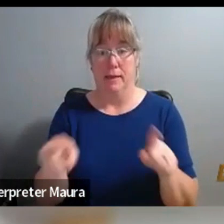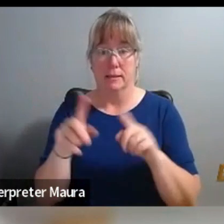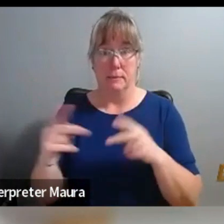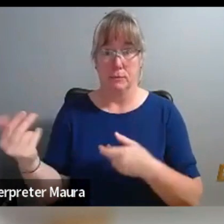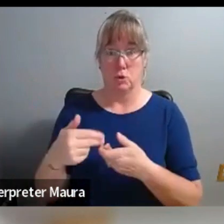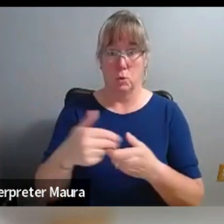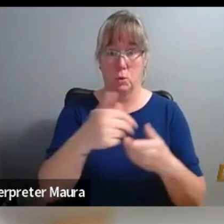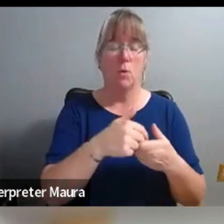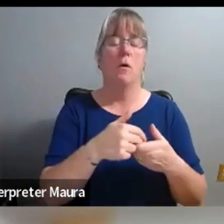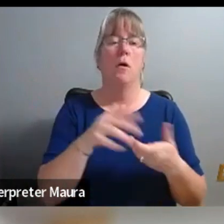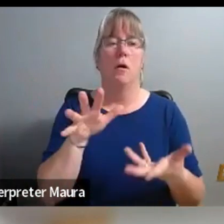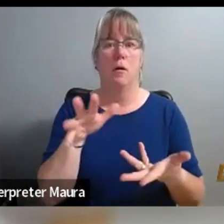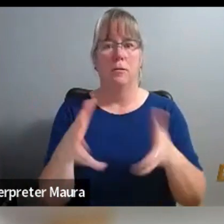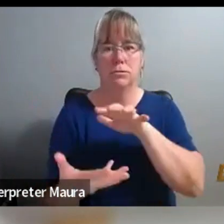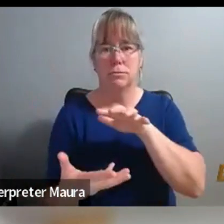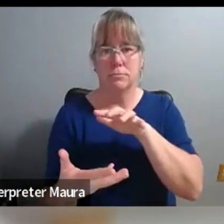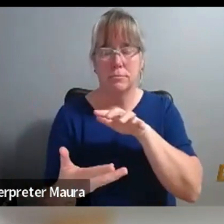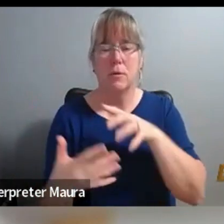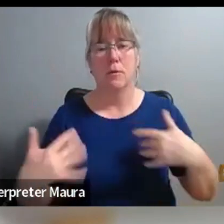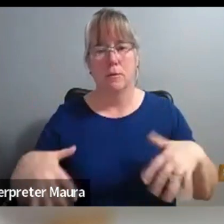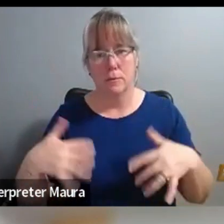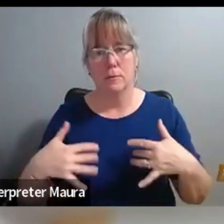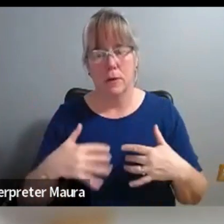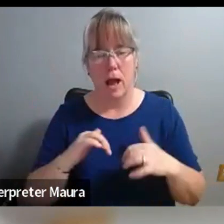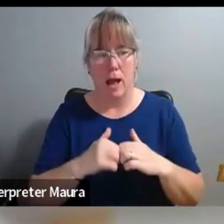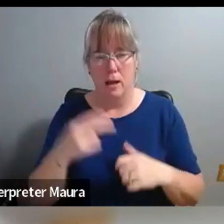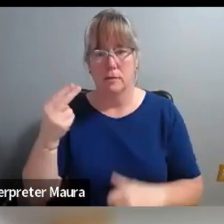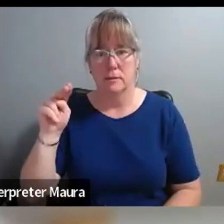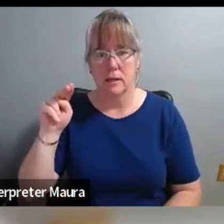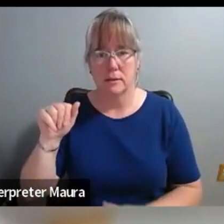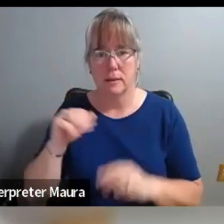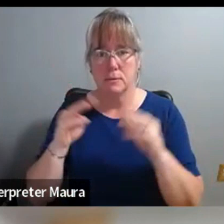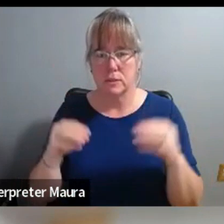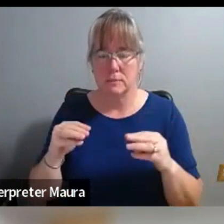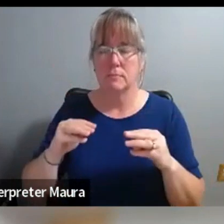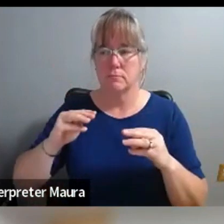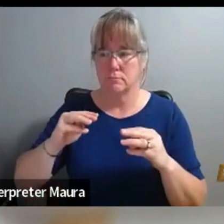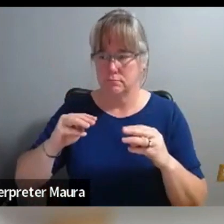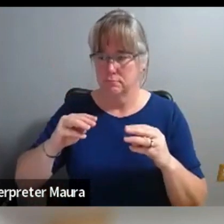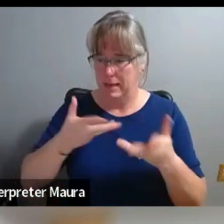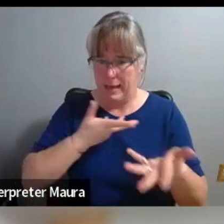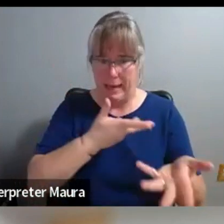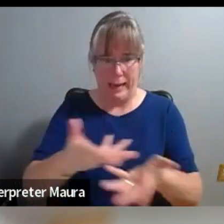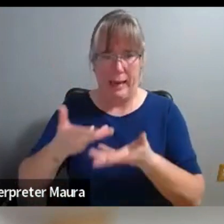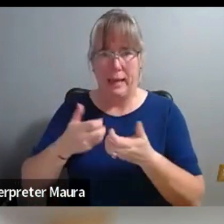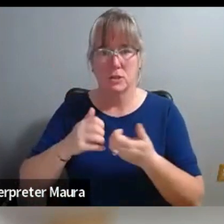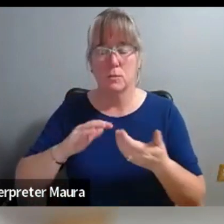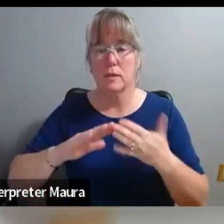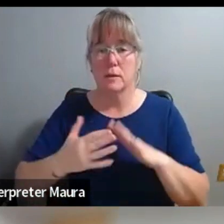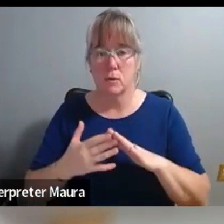there was just a change in the way the Nelson was engaging with the community. So when